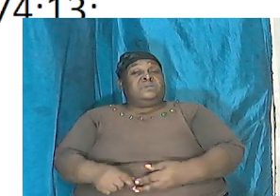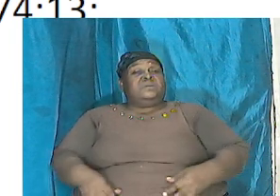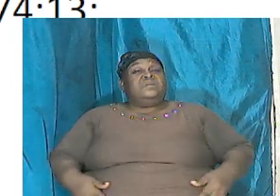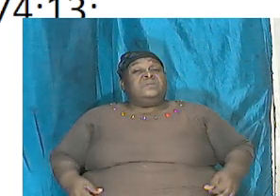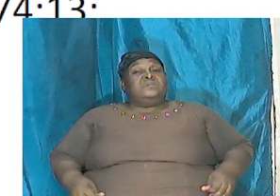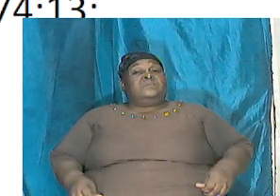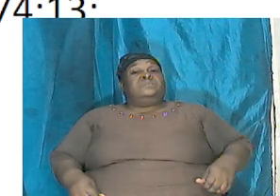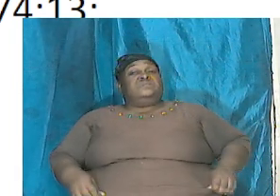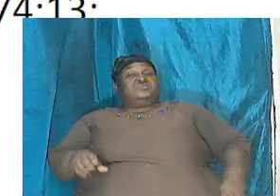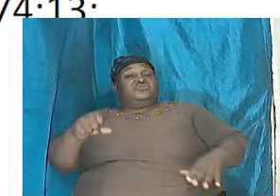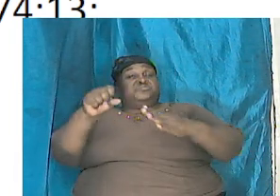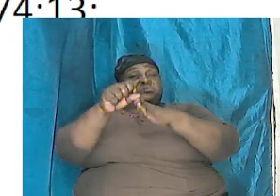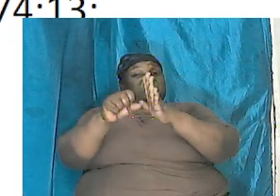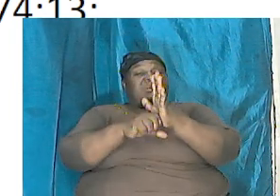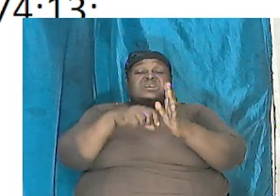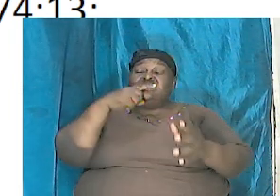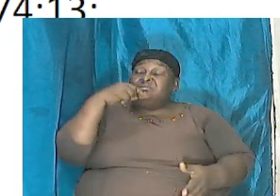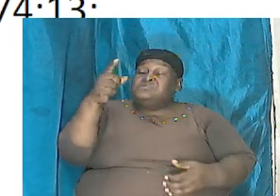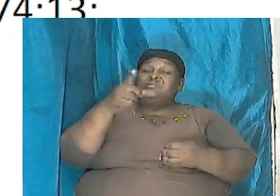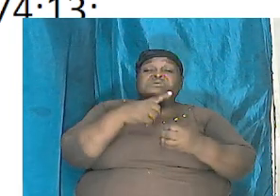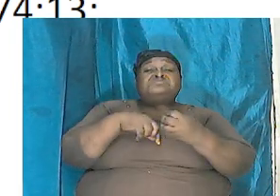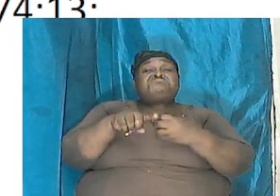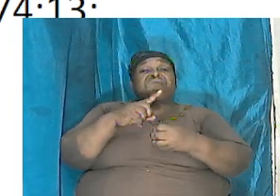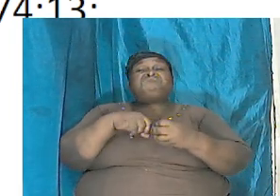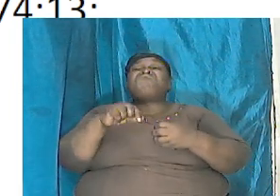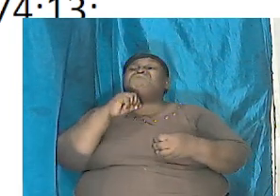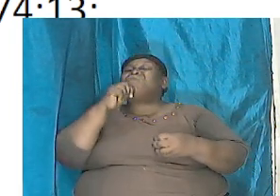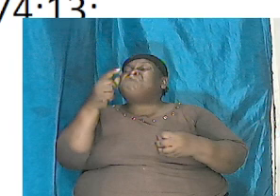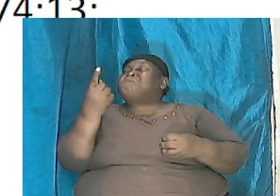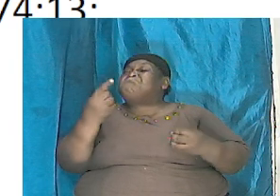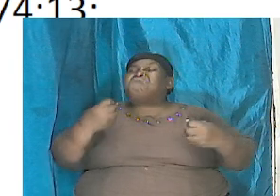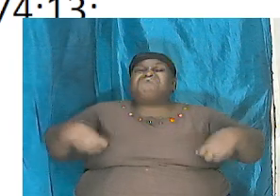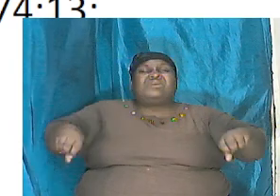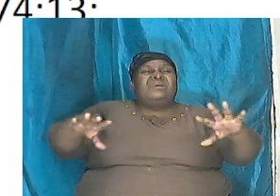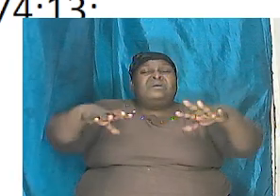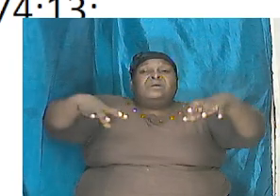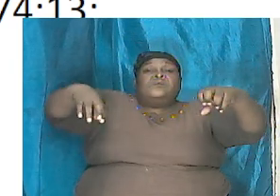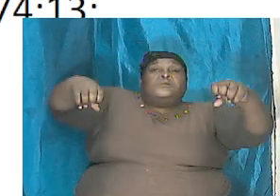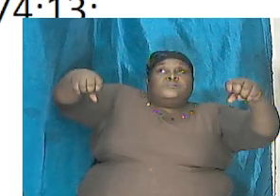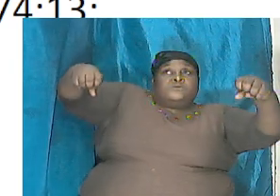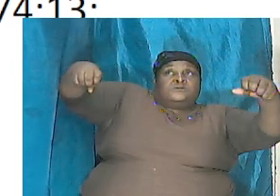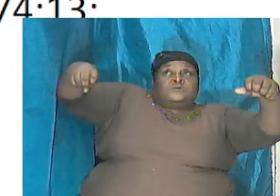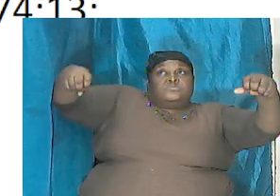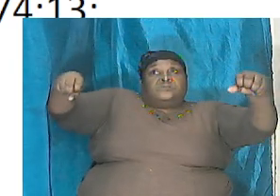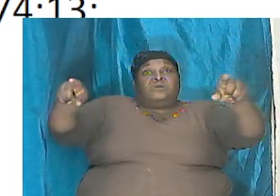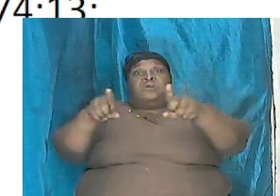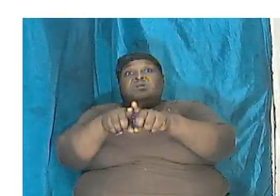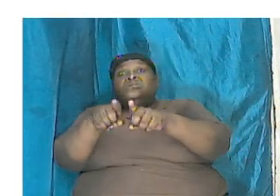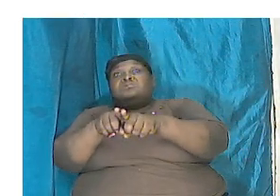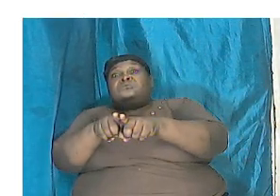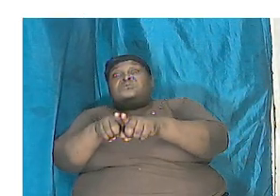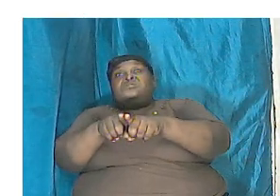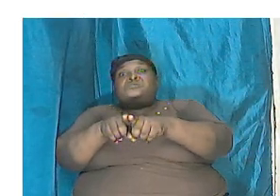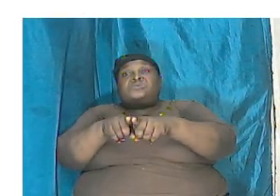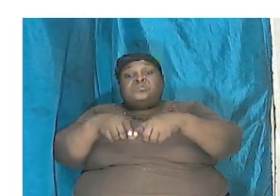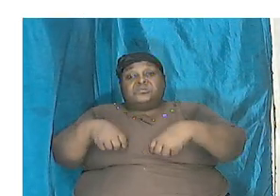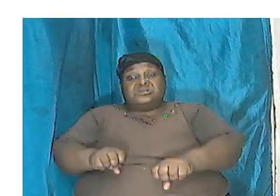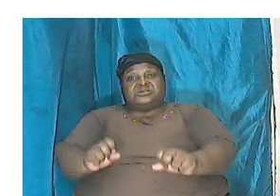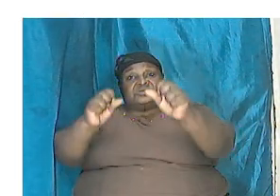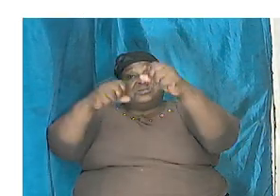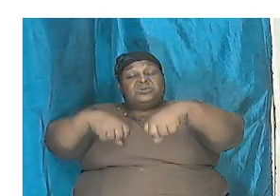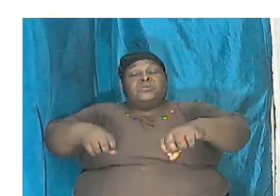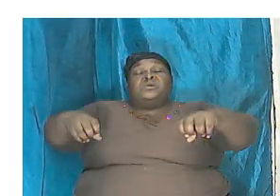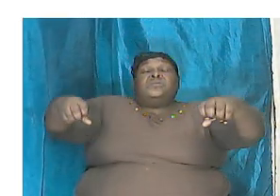30 verse 6 they speak about not only the land dragons but also the sea dragons these